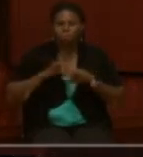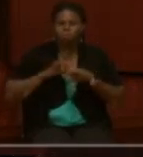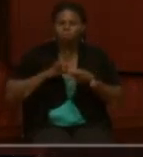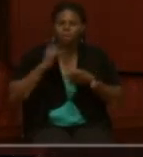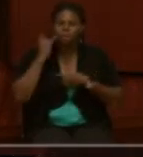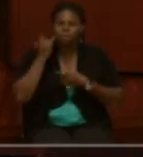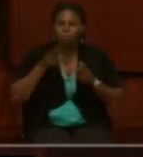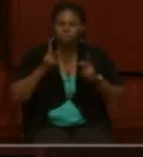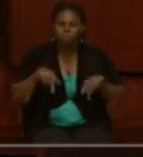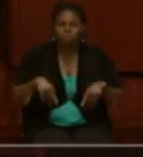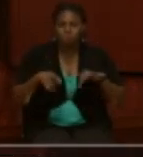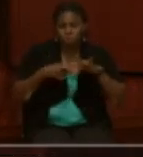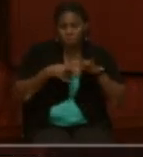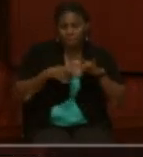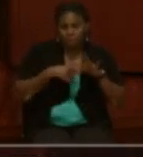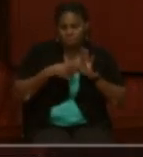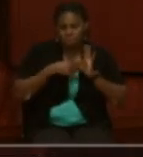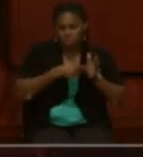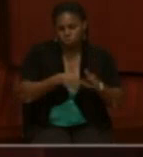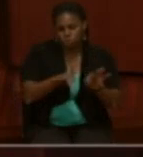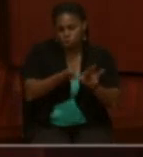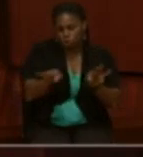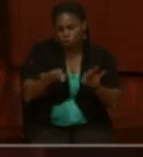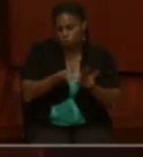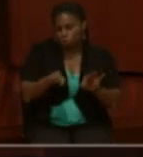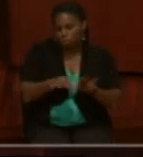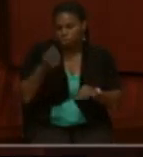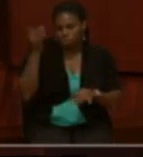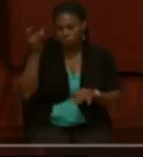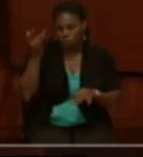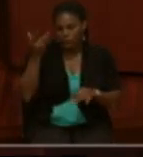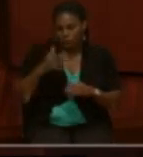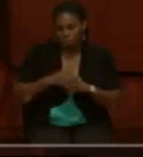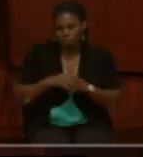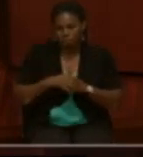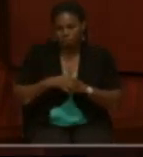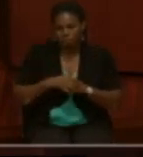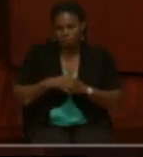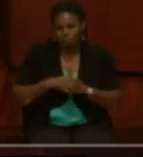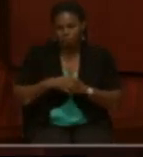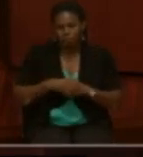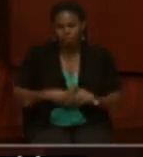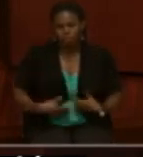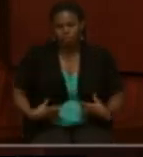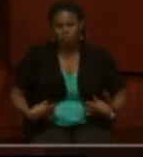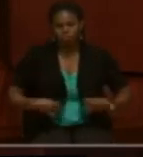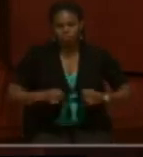the person was absent, then it would show in the remarks section why, if that was known.